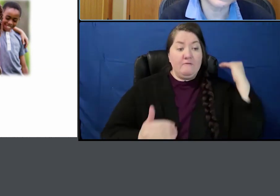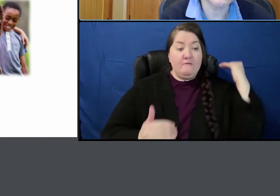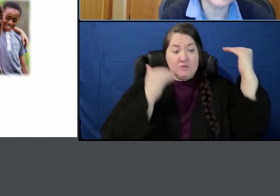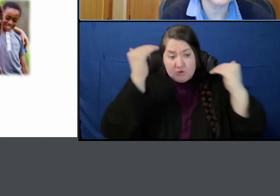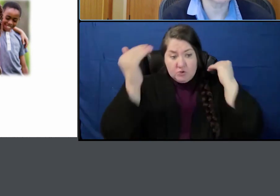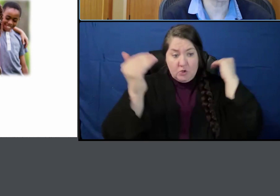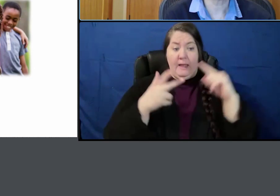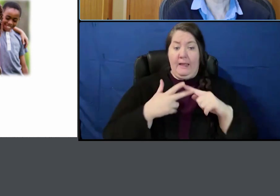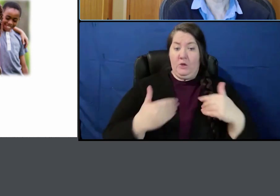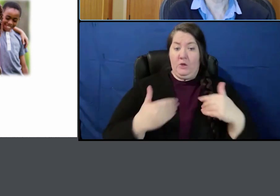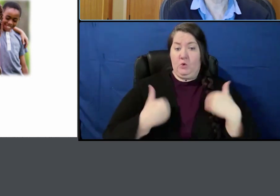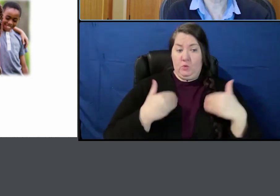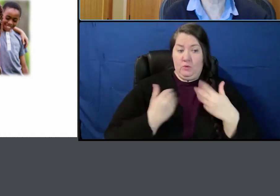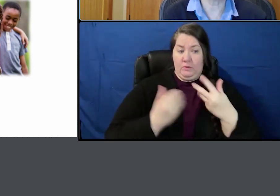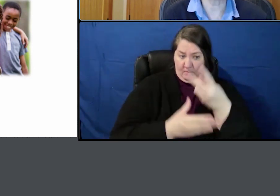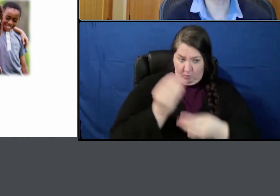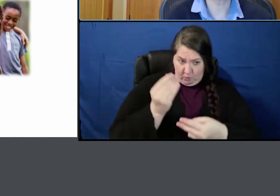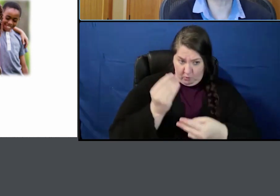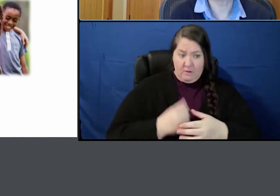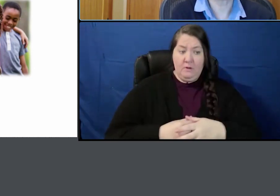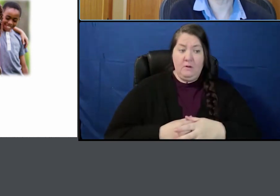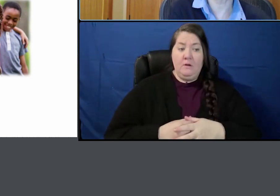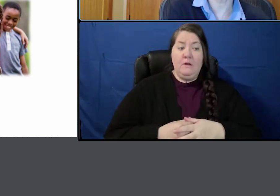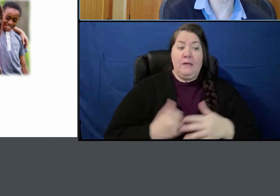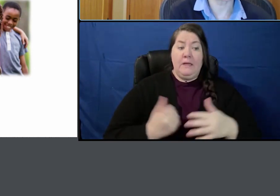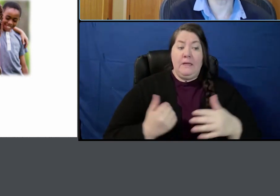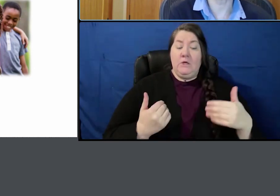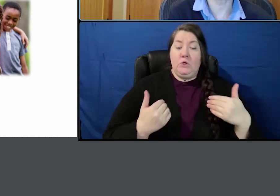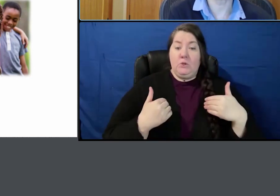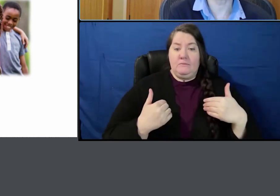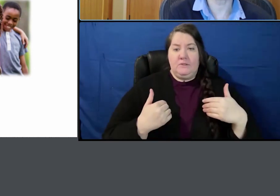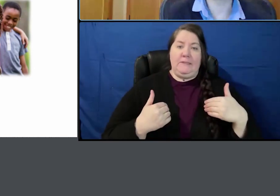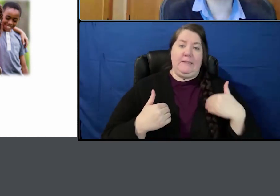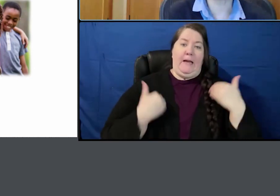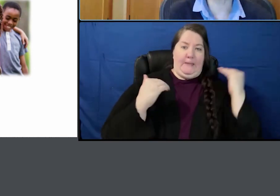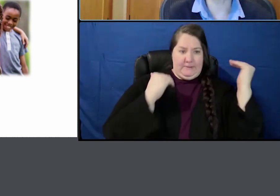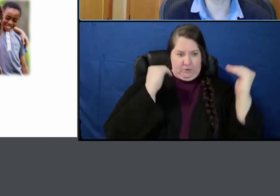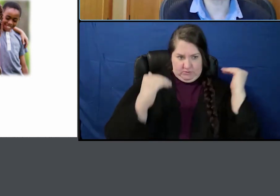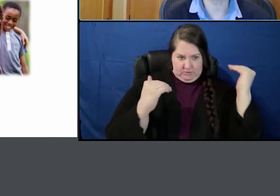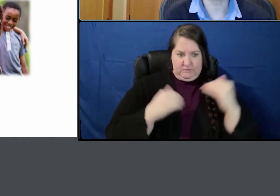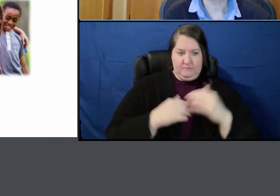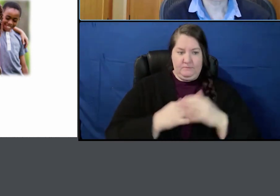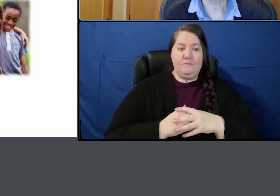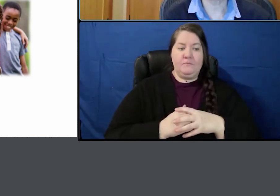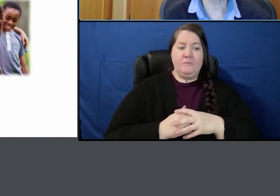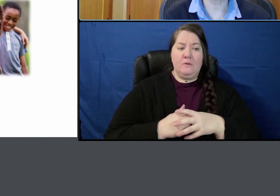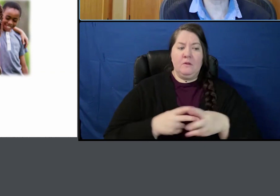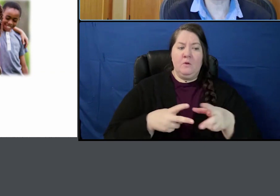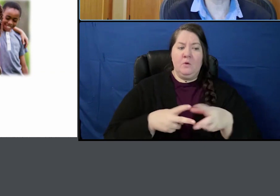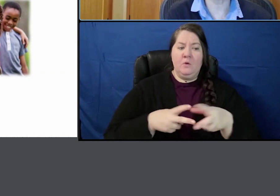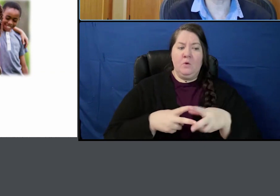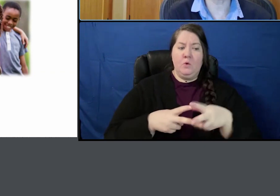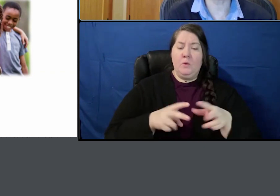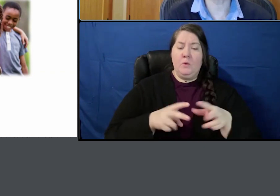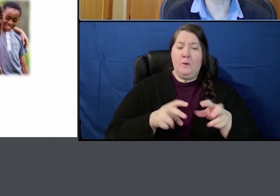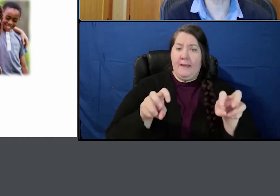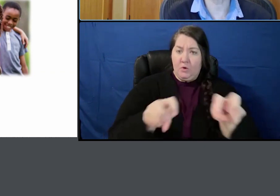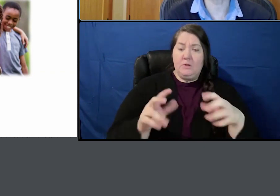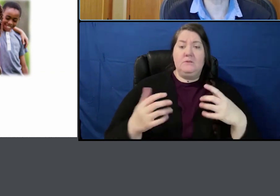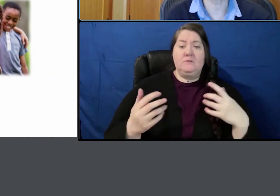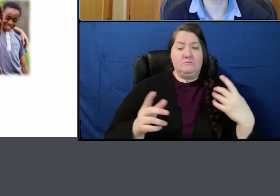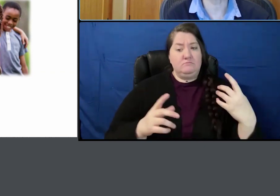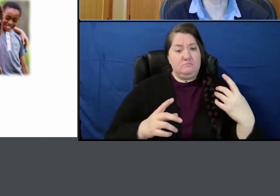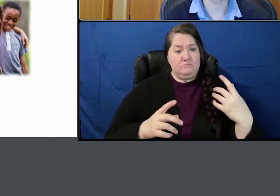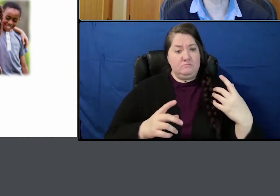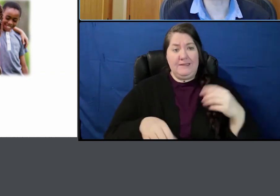and a youth panel or young adult panel. Sorry. And these have been when we have done in-person